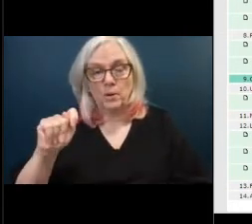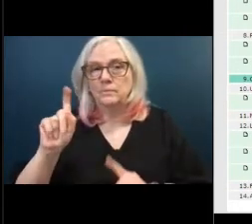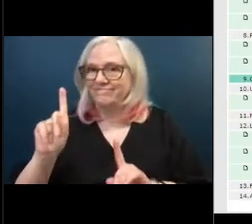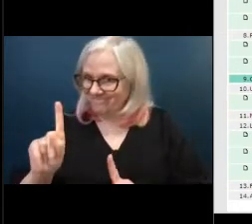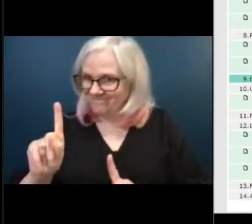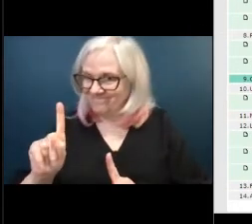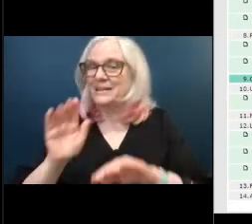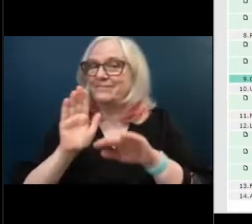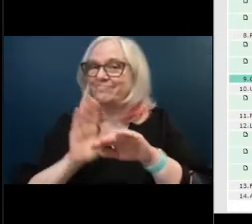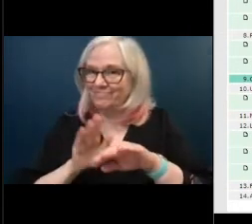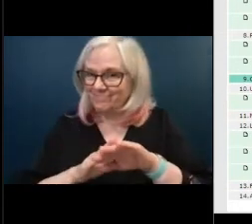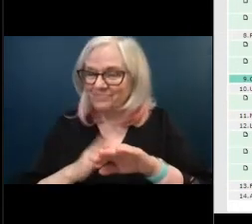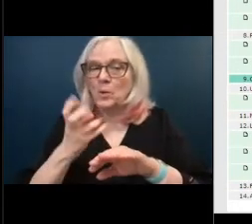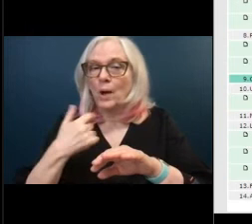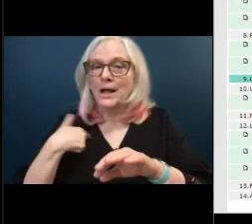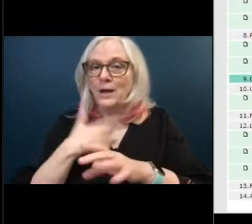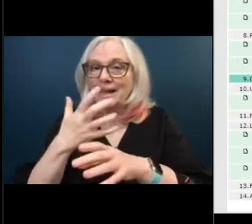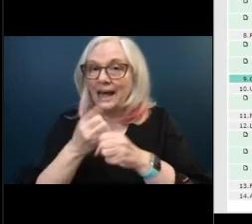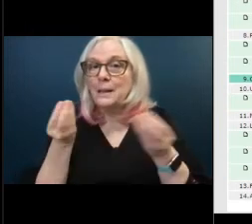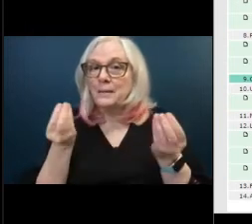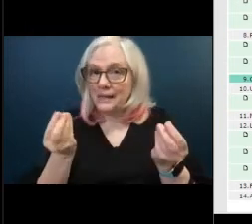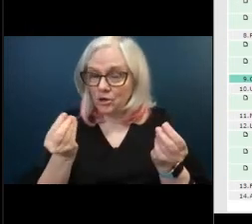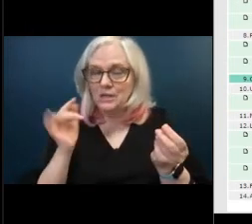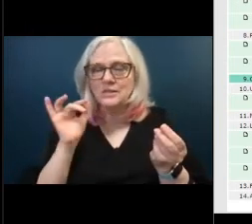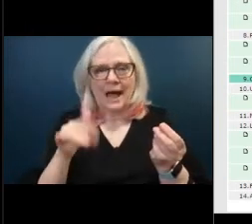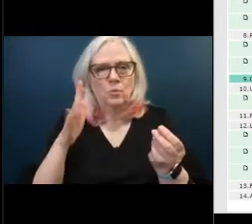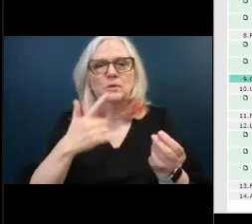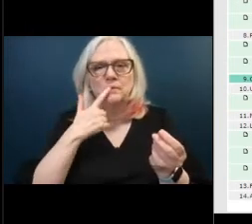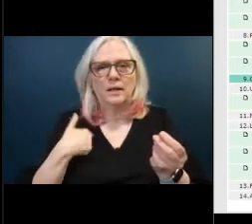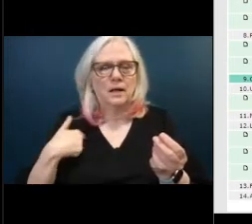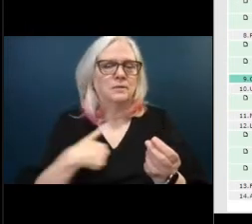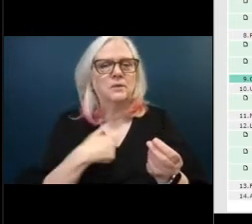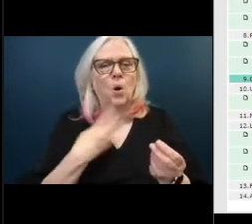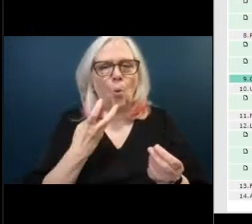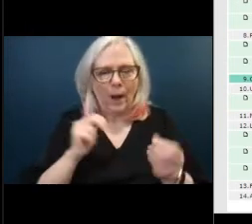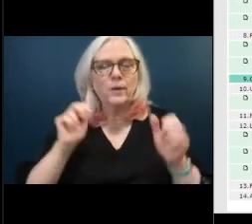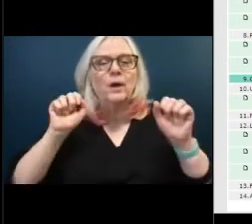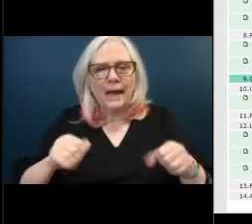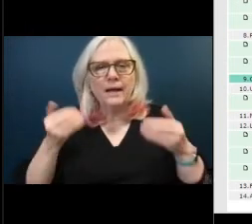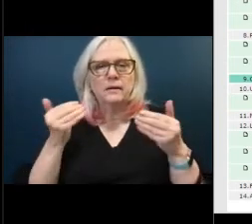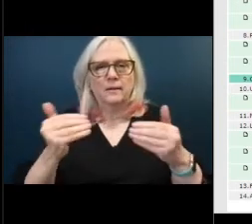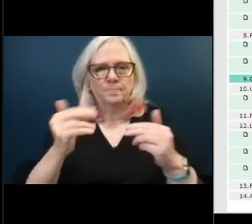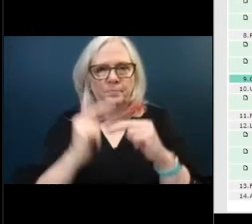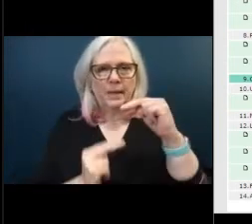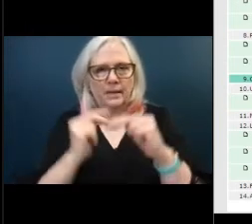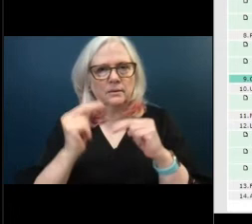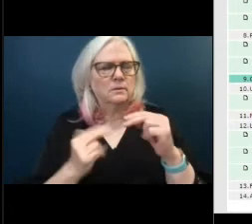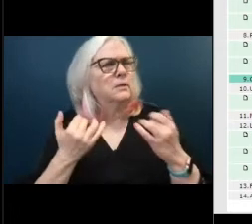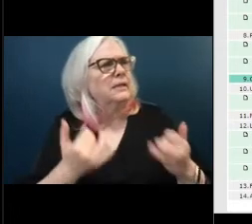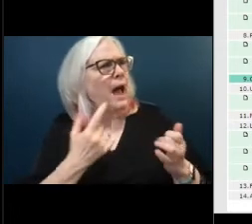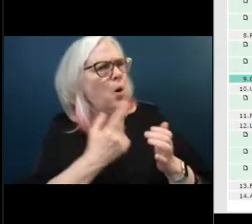material that'll dictate the construction okay and then um so what is um